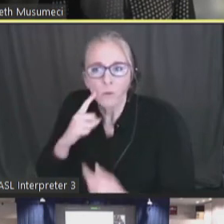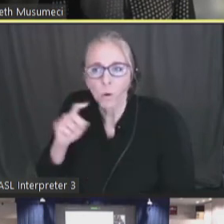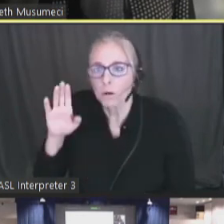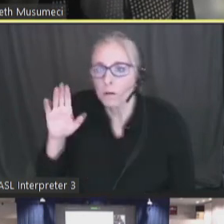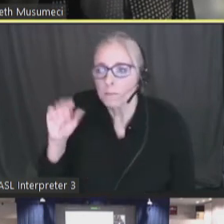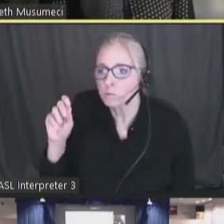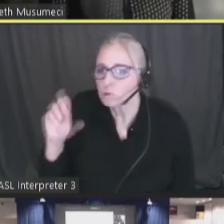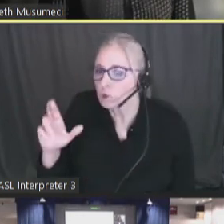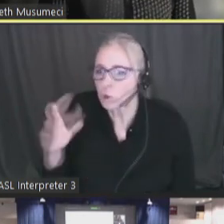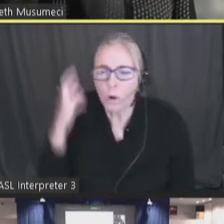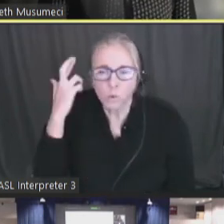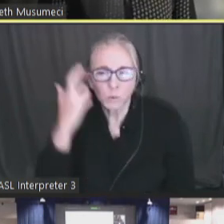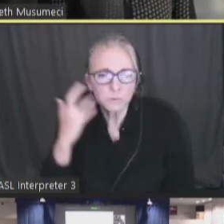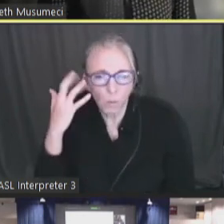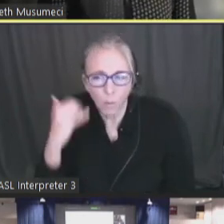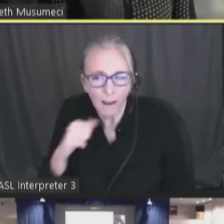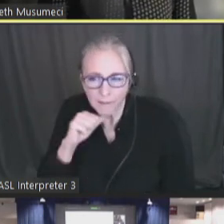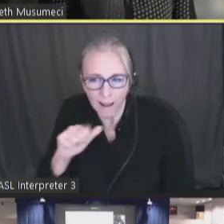for that?